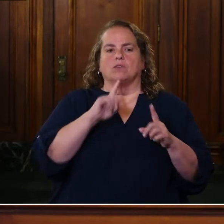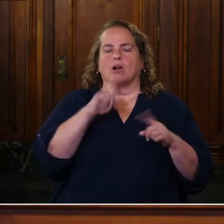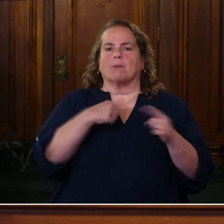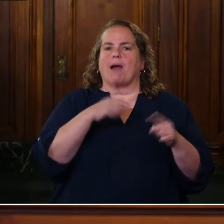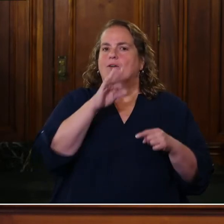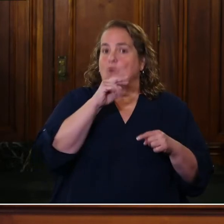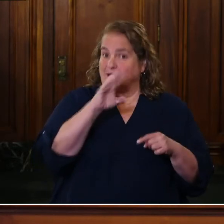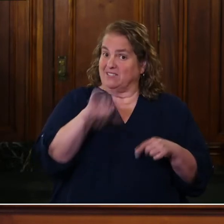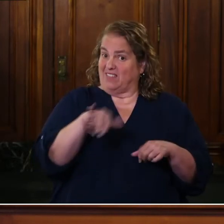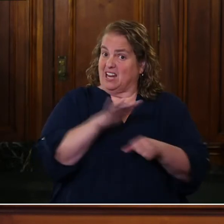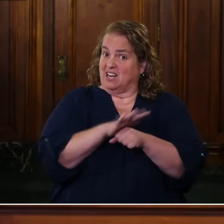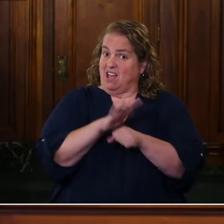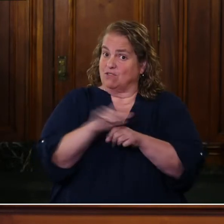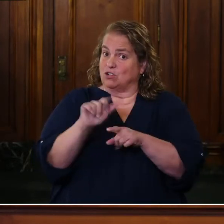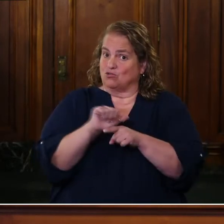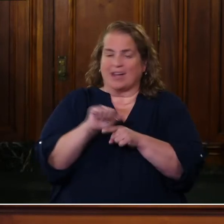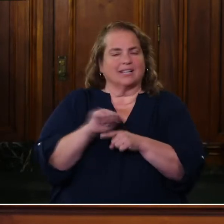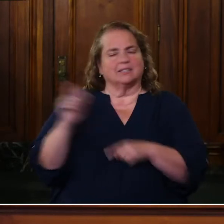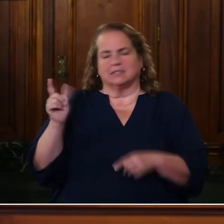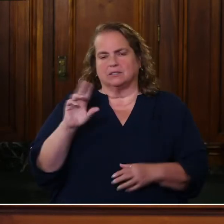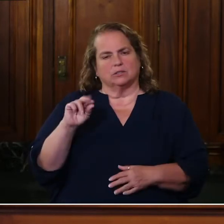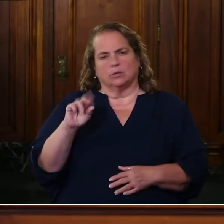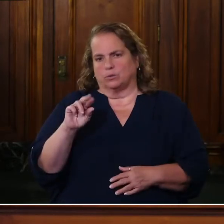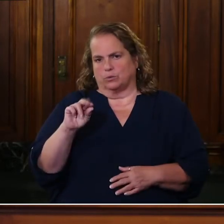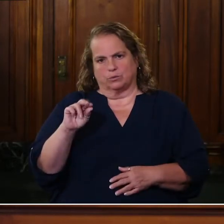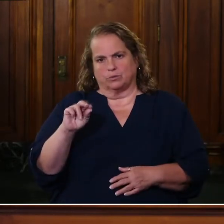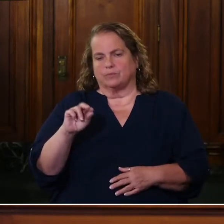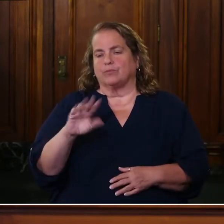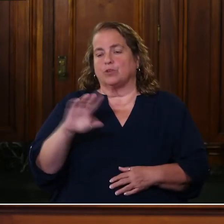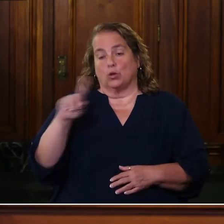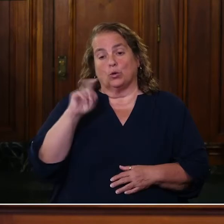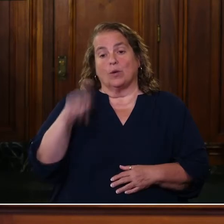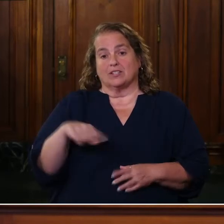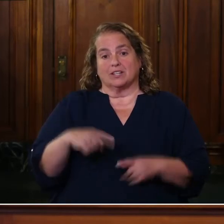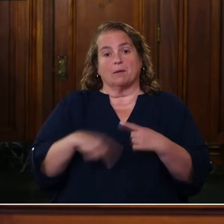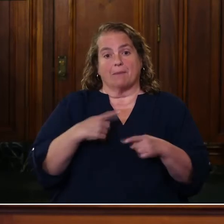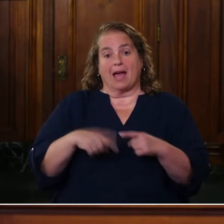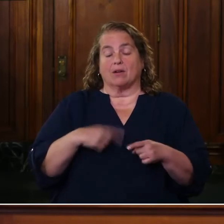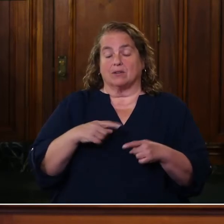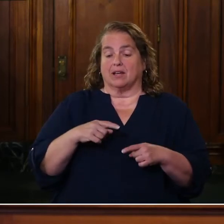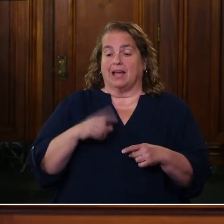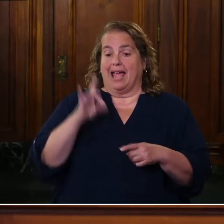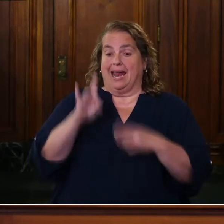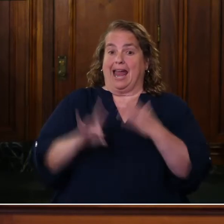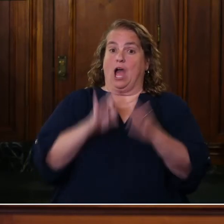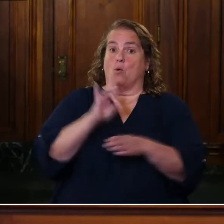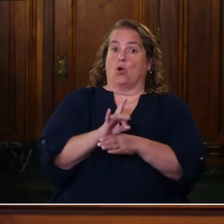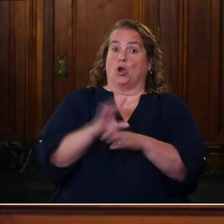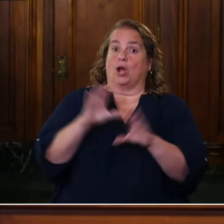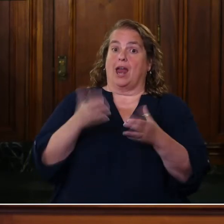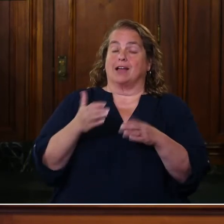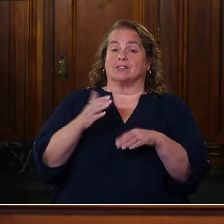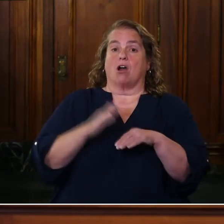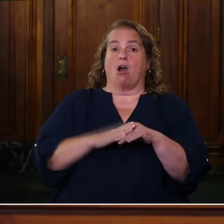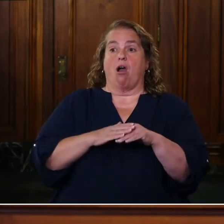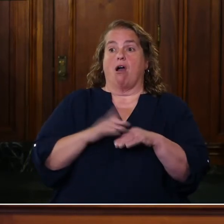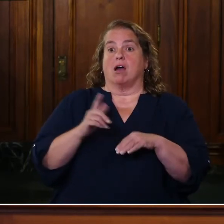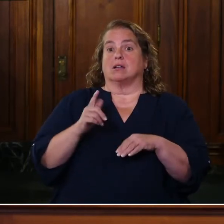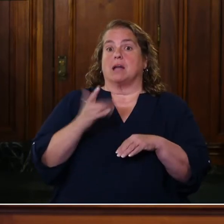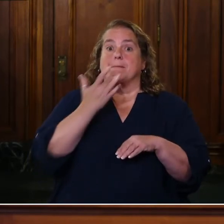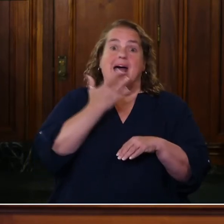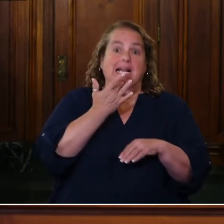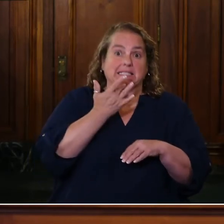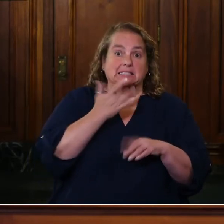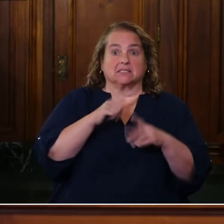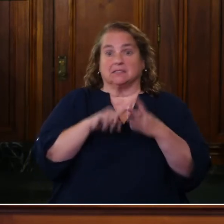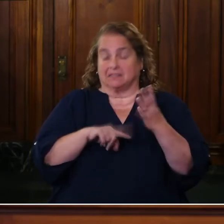No. The question is, is an eight hour course on implicit bias and racism and the rest for law enforcement